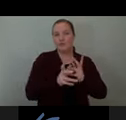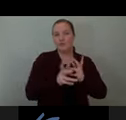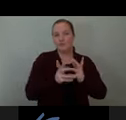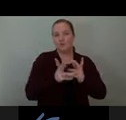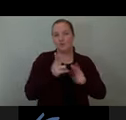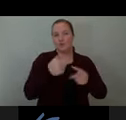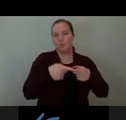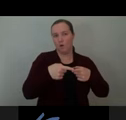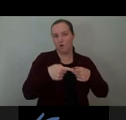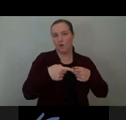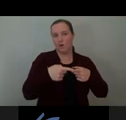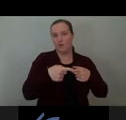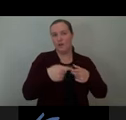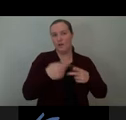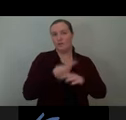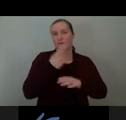Next slide.